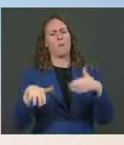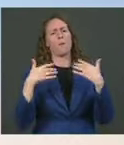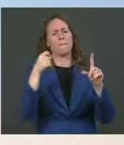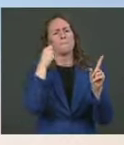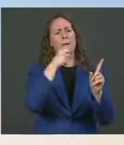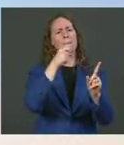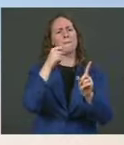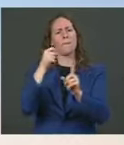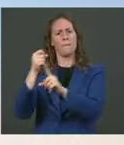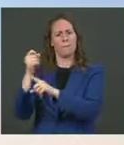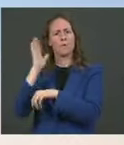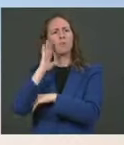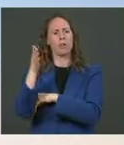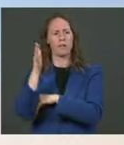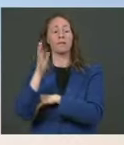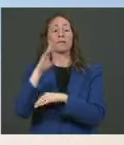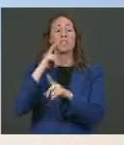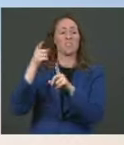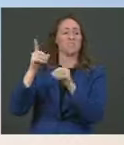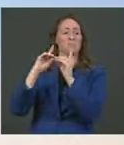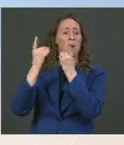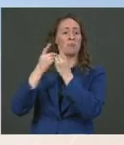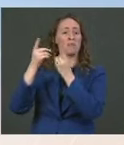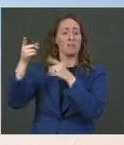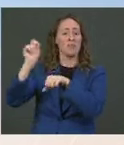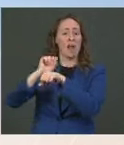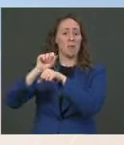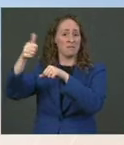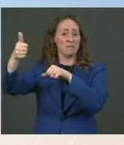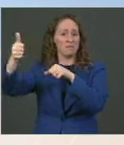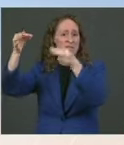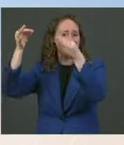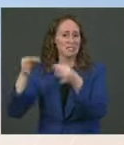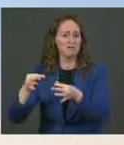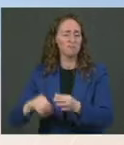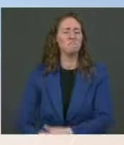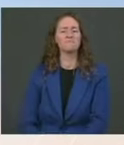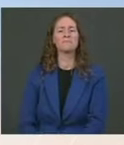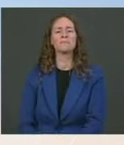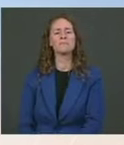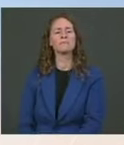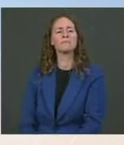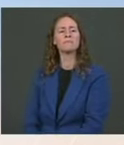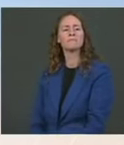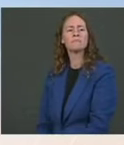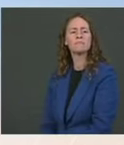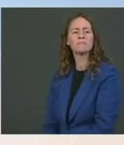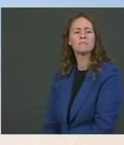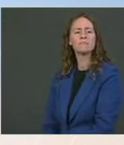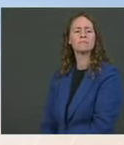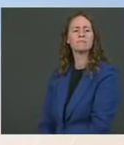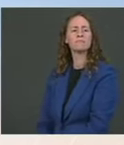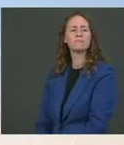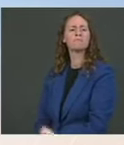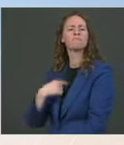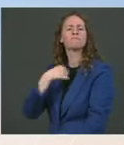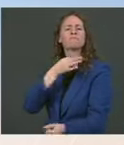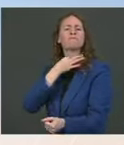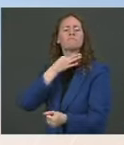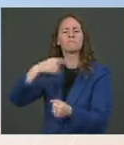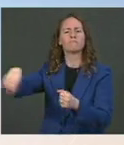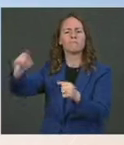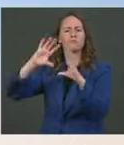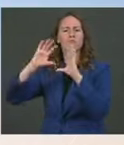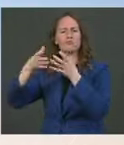determination made by the Labor Department. The then, can you talk about the enforcement body, how robust that's going to be? Since we're talking about